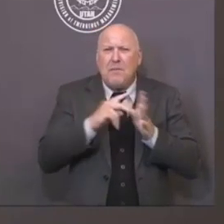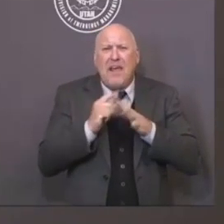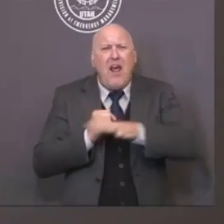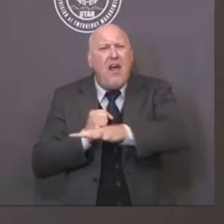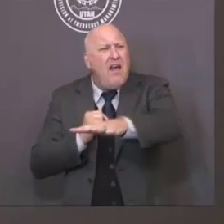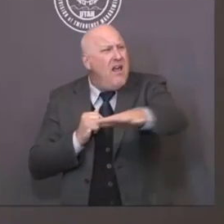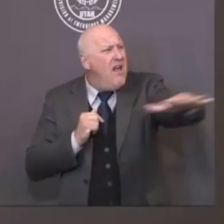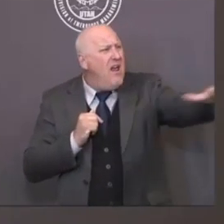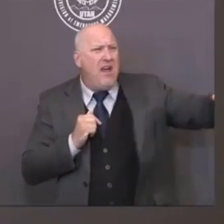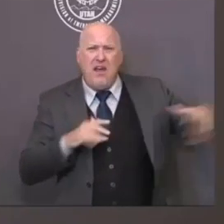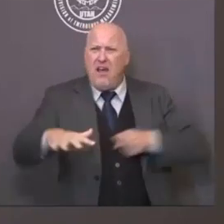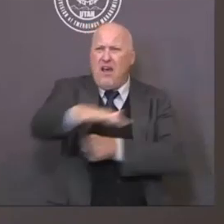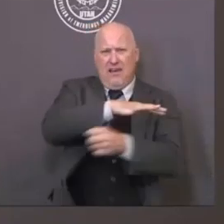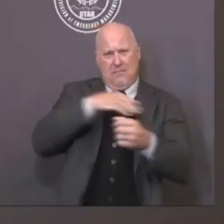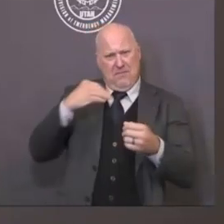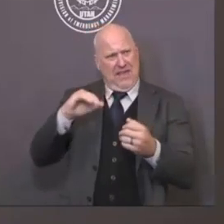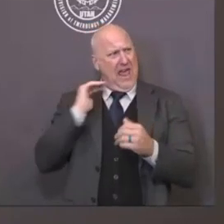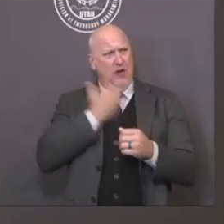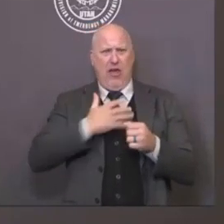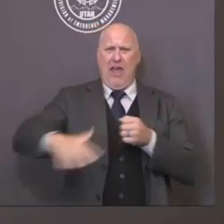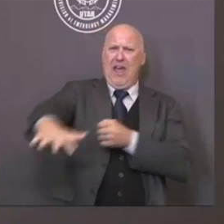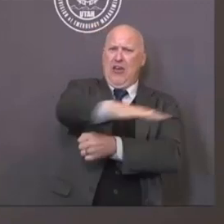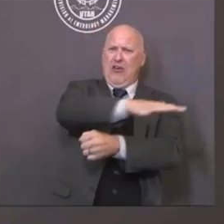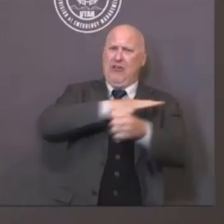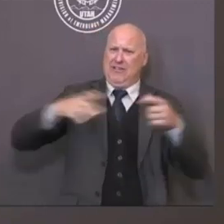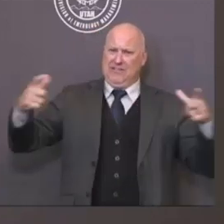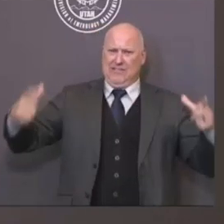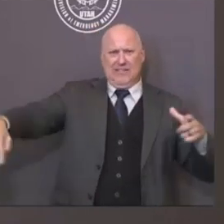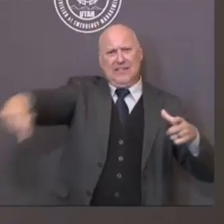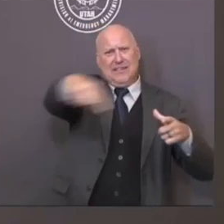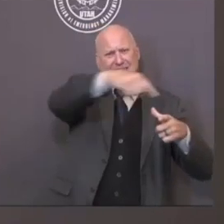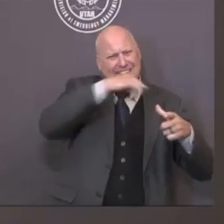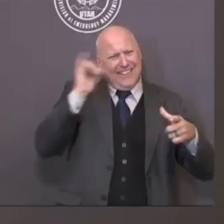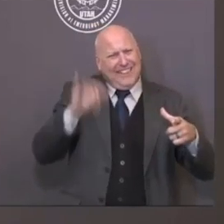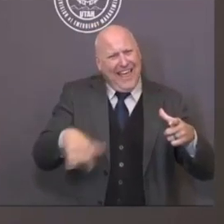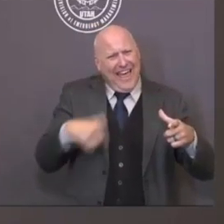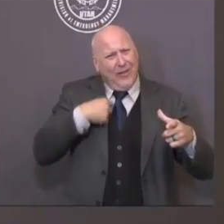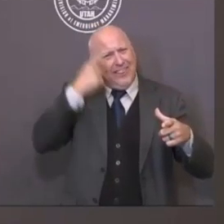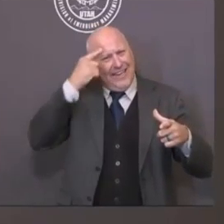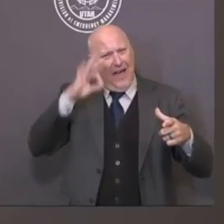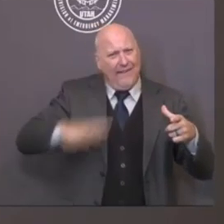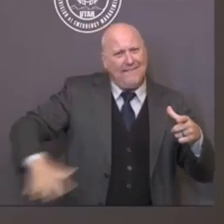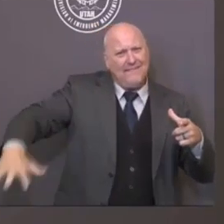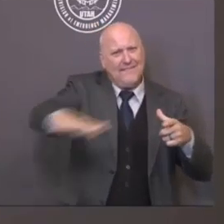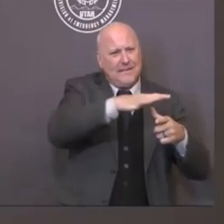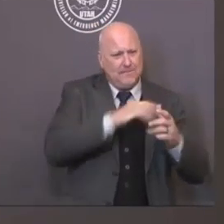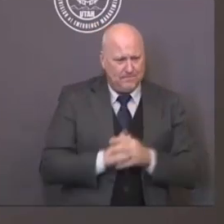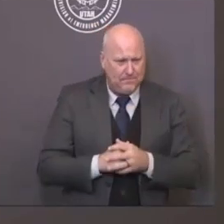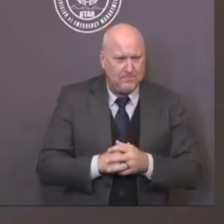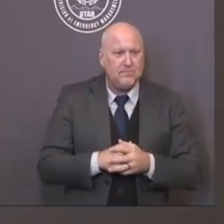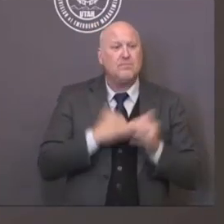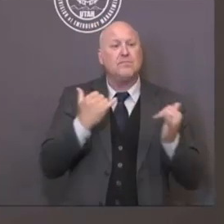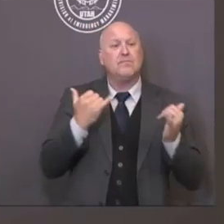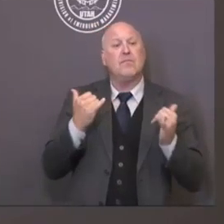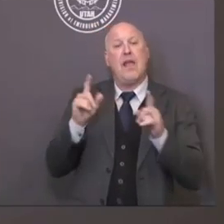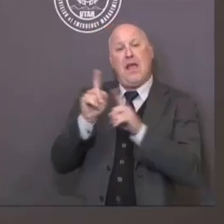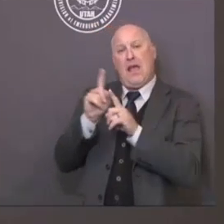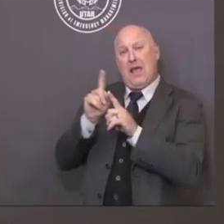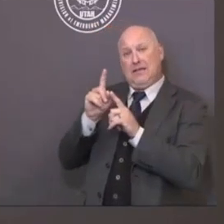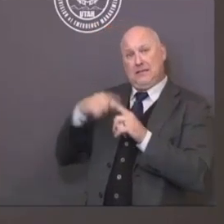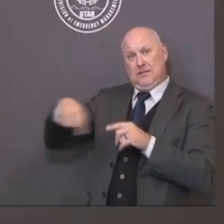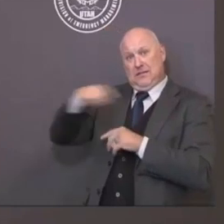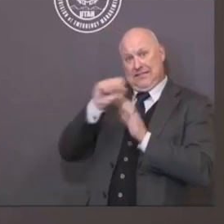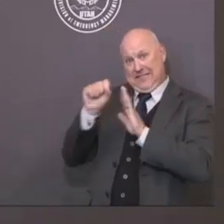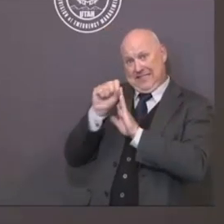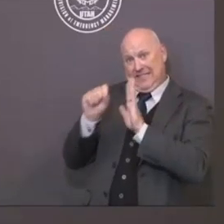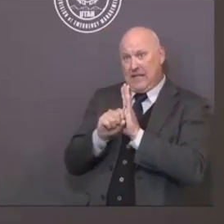and as a people, we did very well the first three months of this coronavirus. It